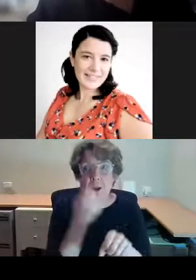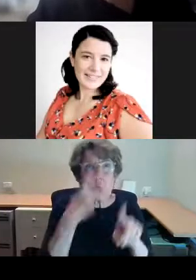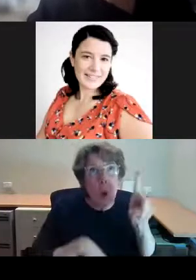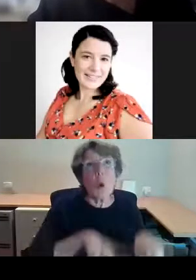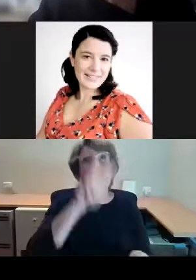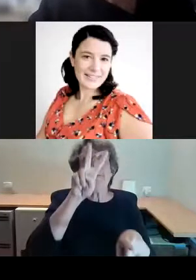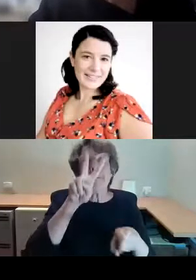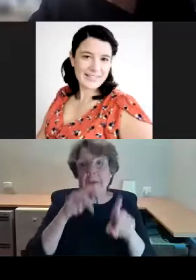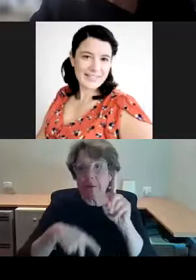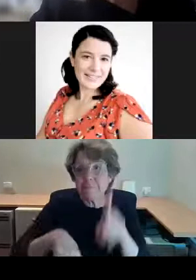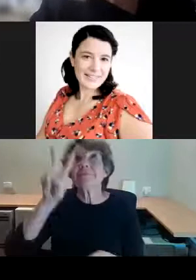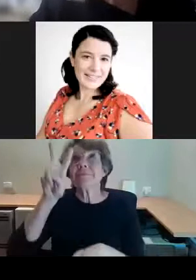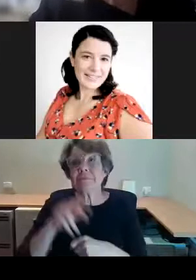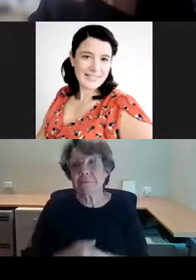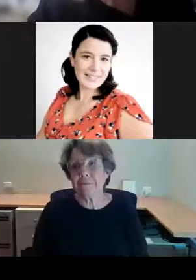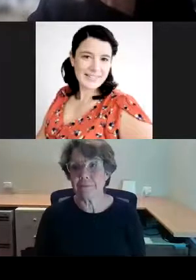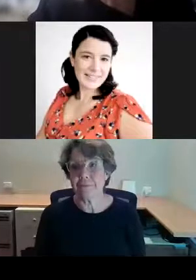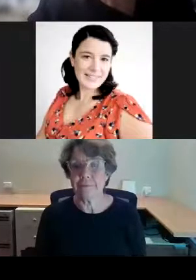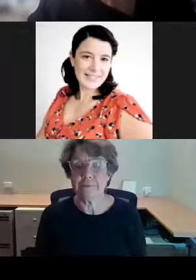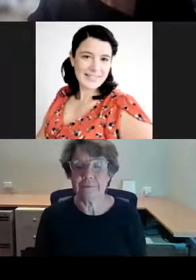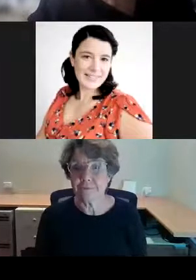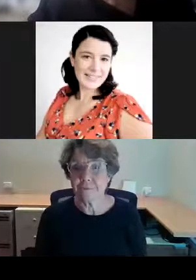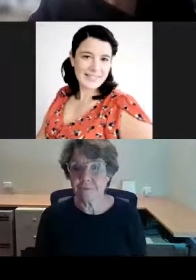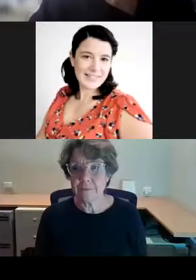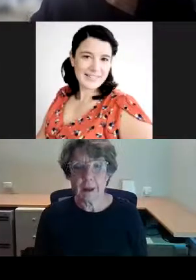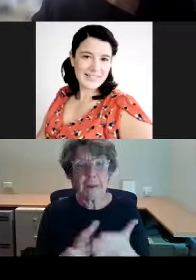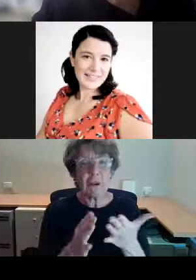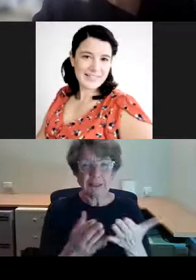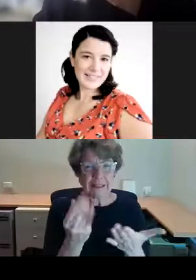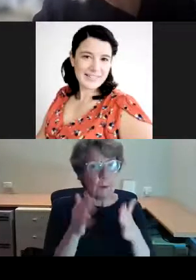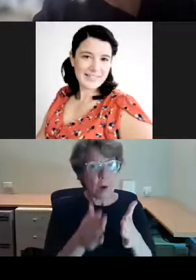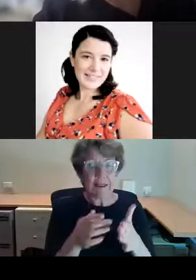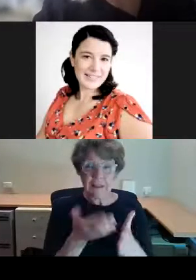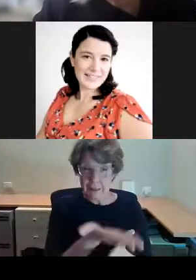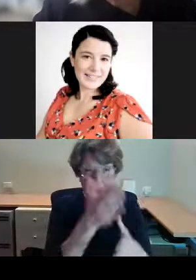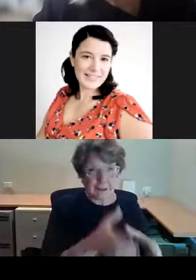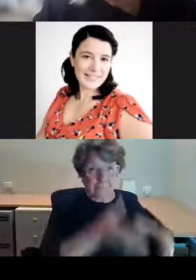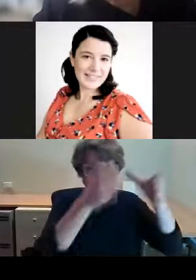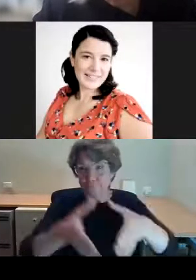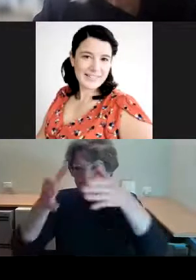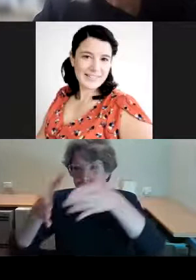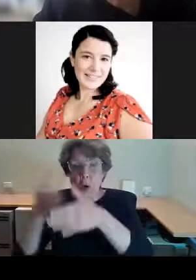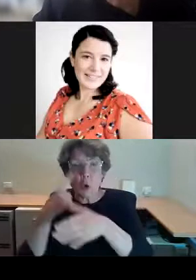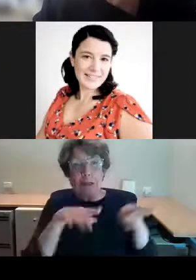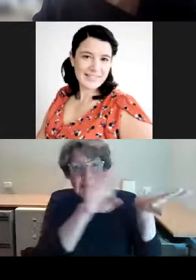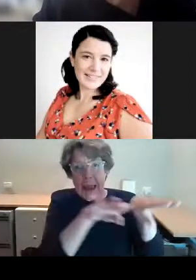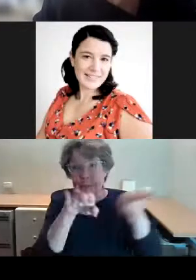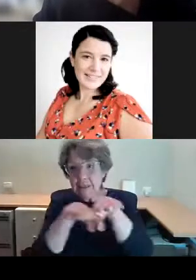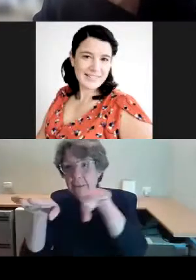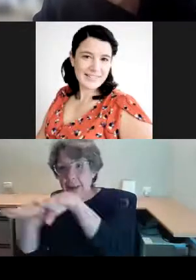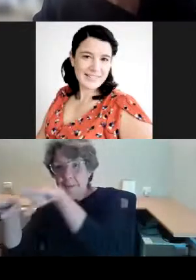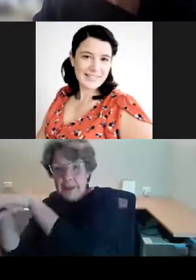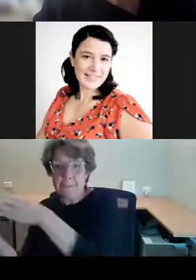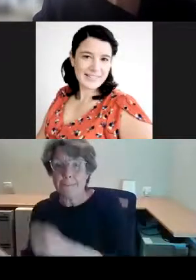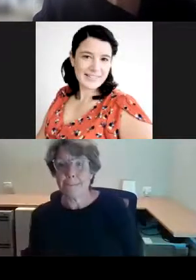at the buildings, because there seems to be a bit of uniformity to them when you see them as a landscape